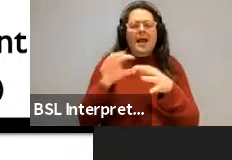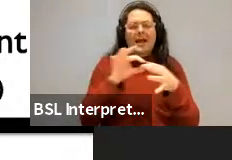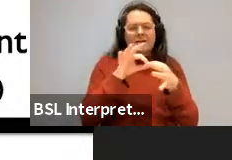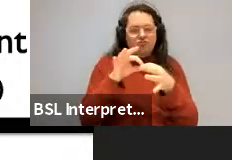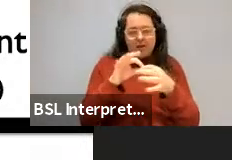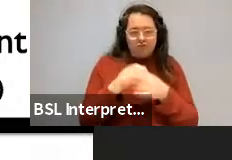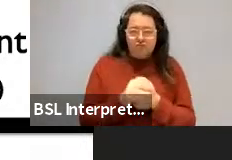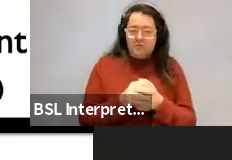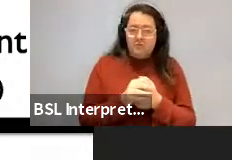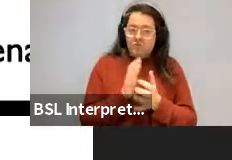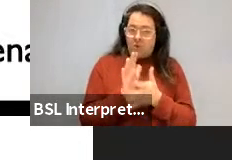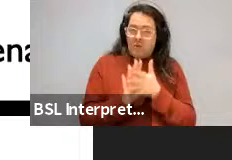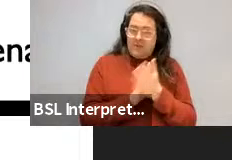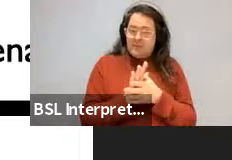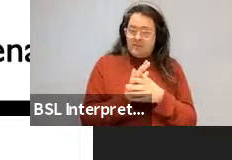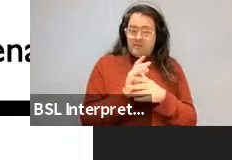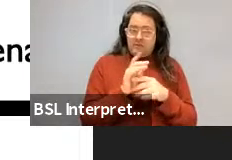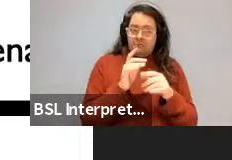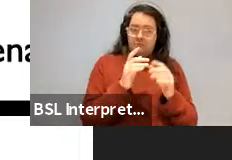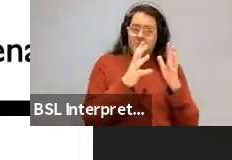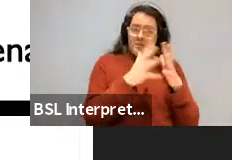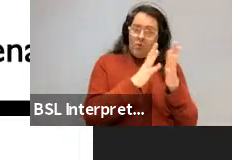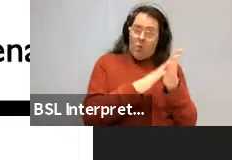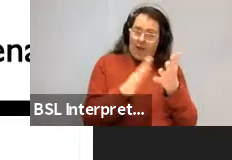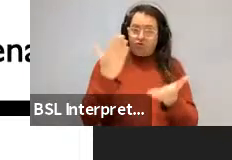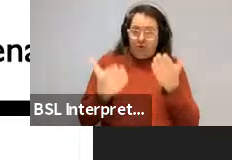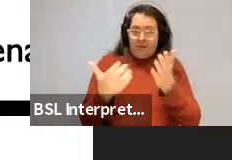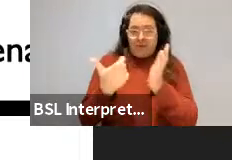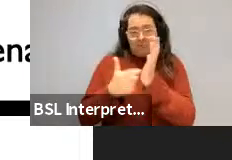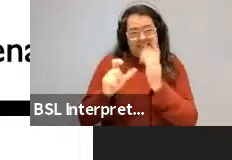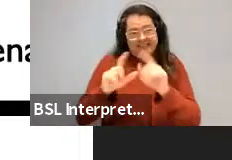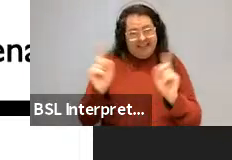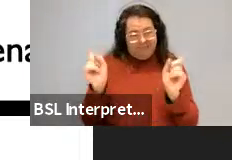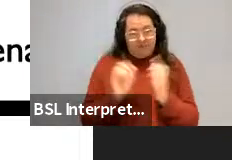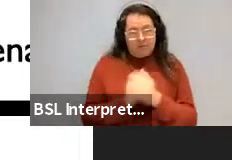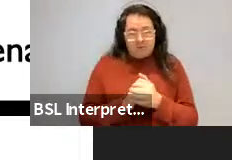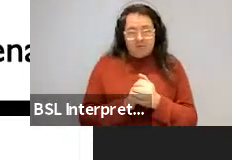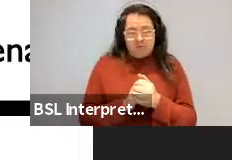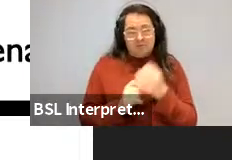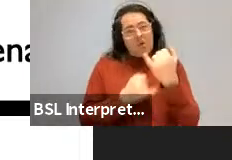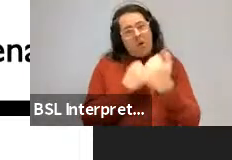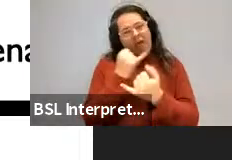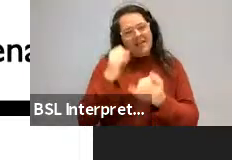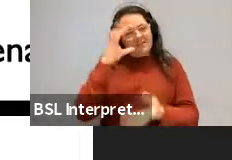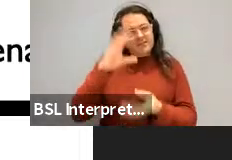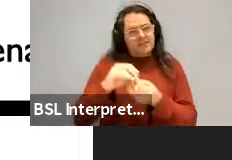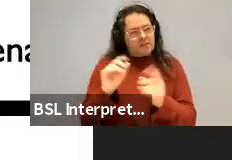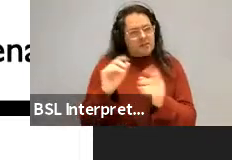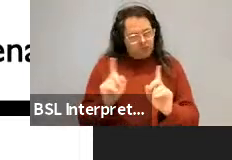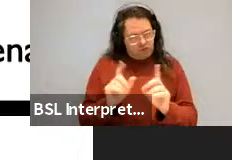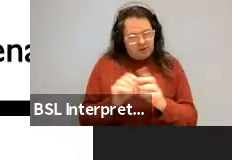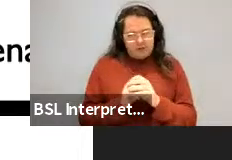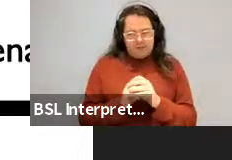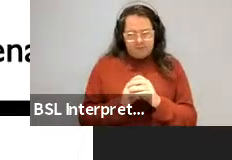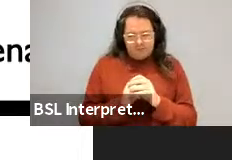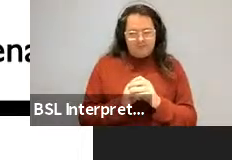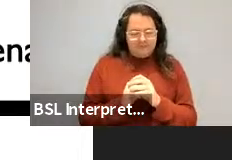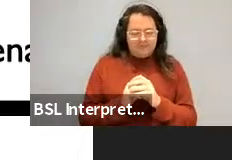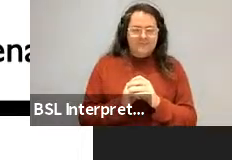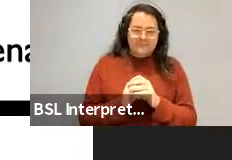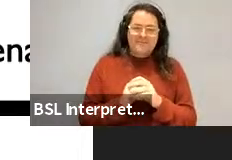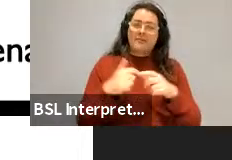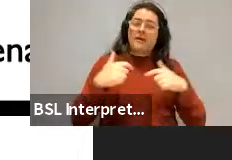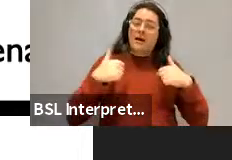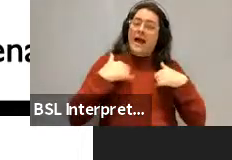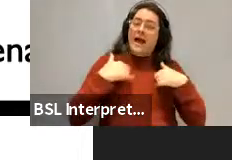difference in constructions. So finally on this, this, that's the final result here. I'm just summarizing now, um, in the constructivist approach